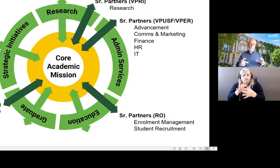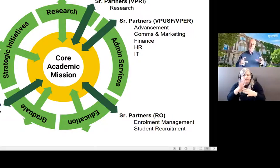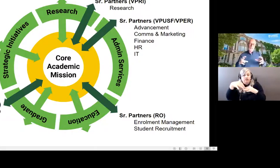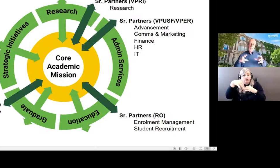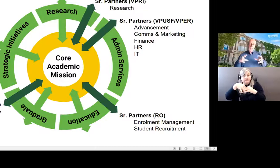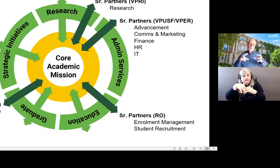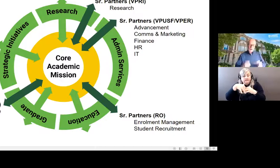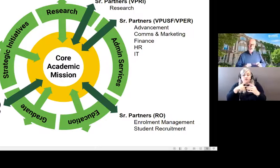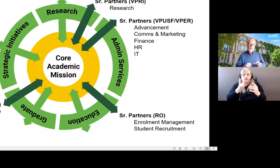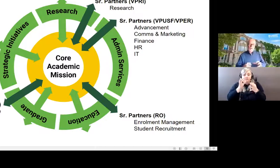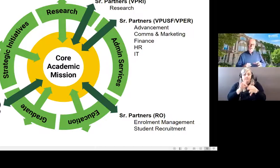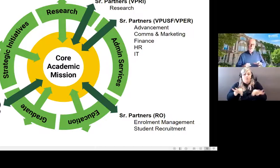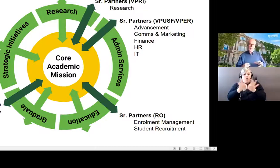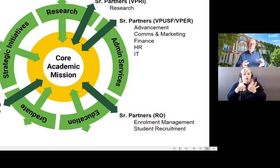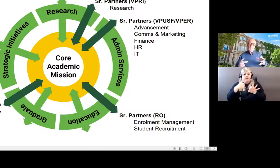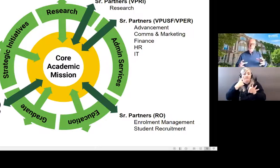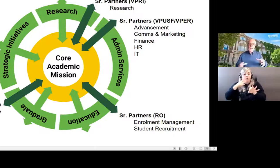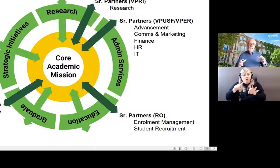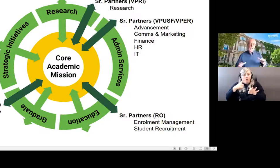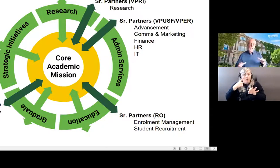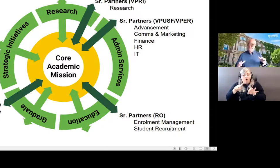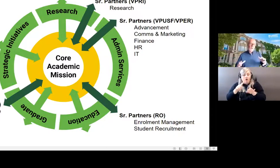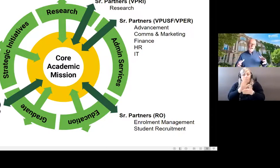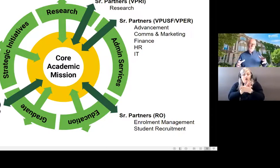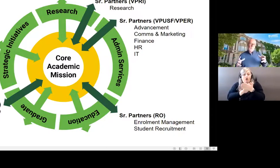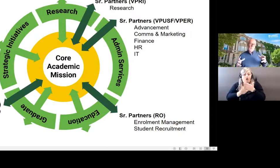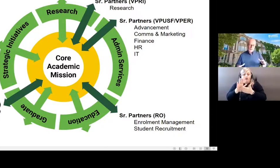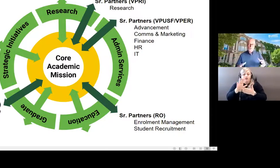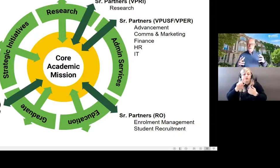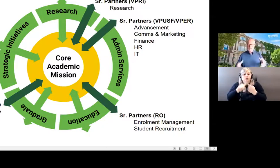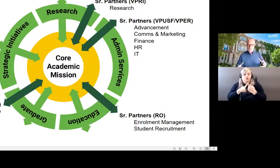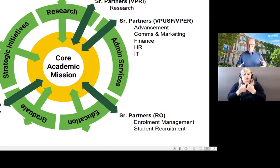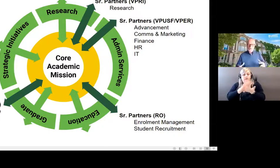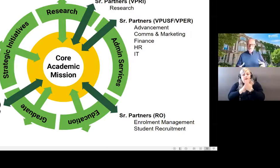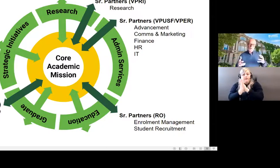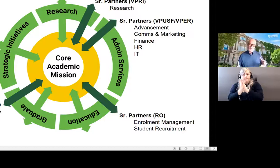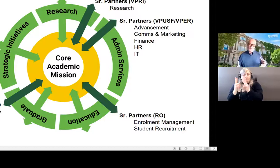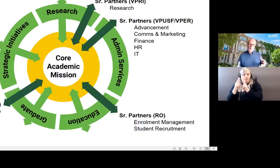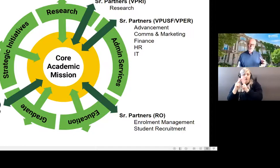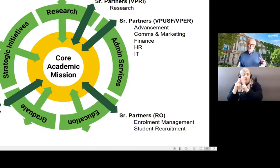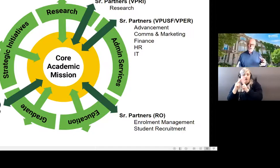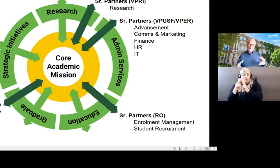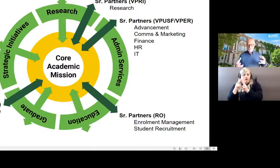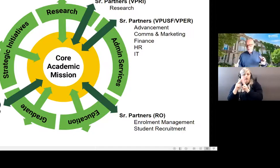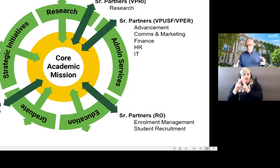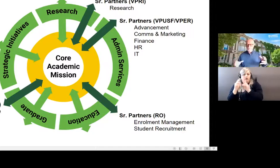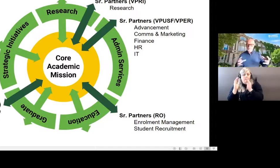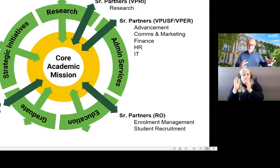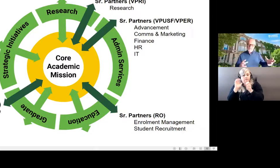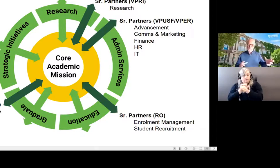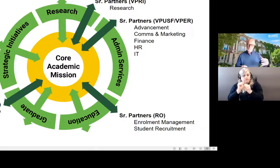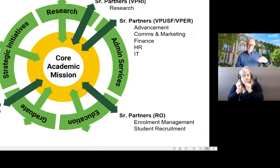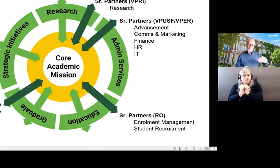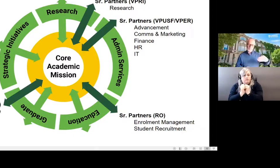for the college to be a partner, a collaborator, and a supporter of the